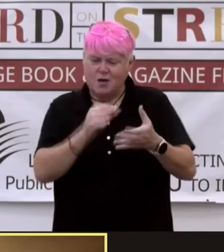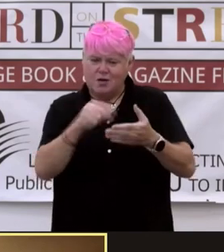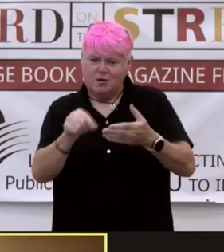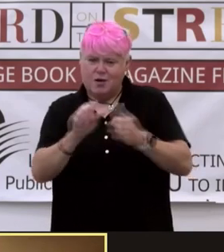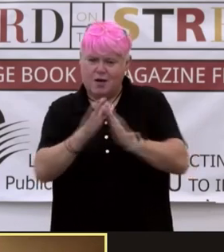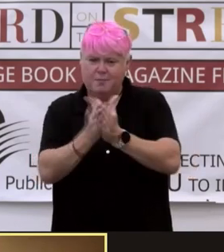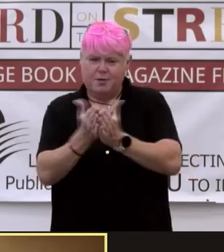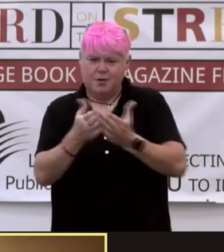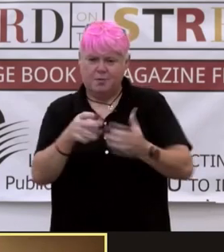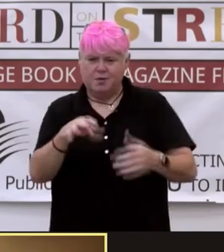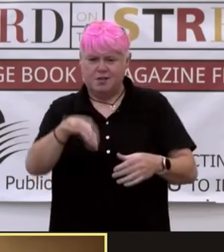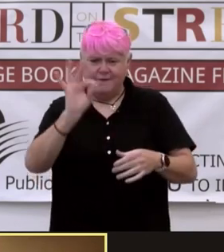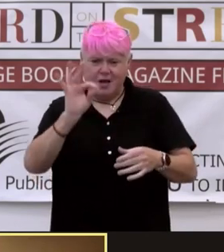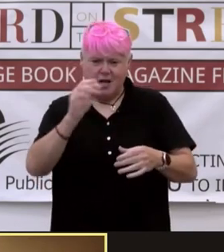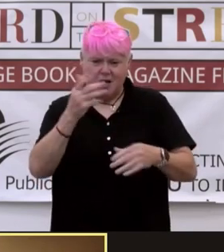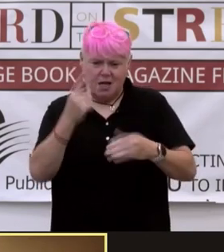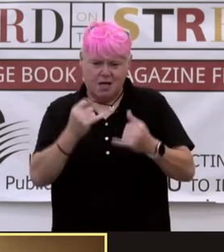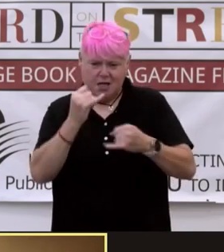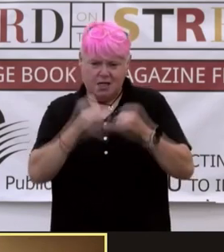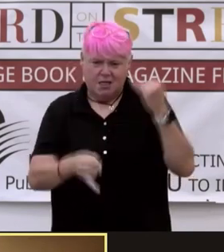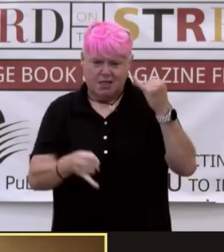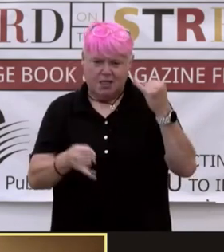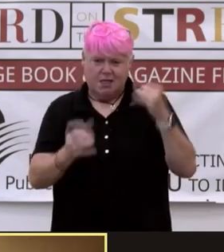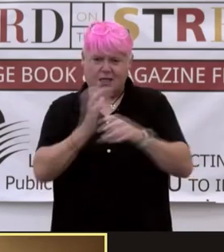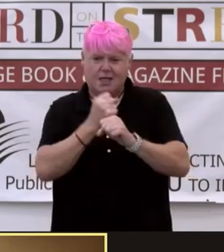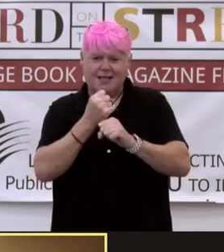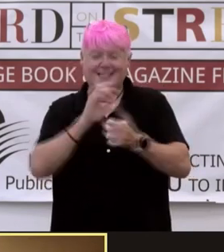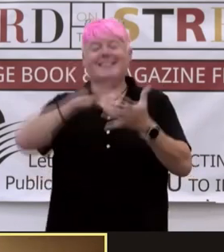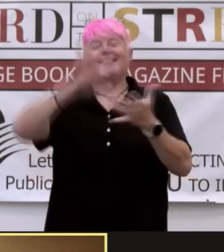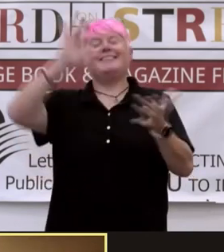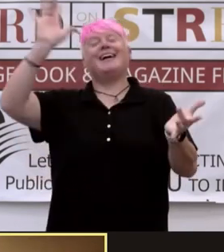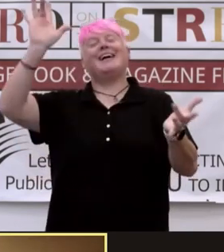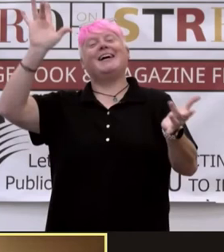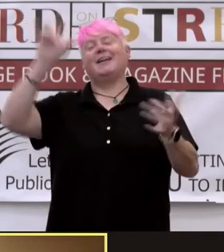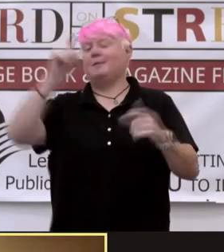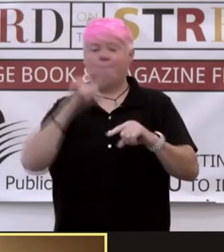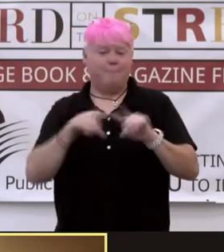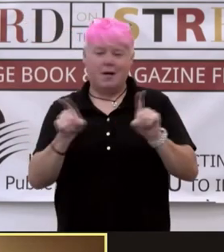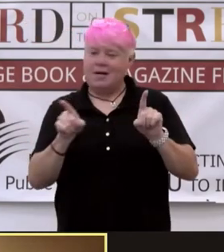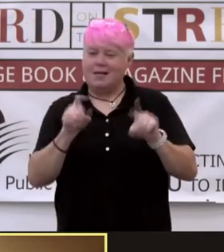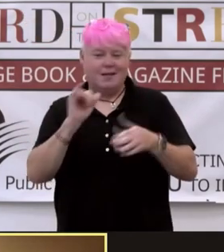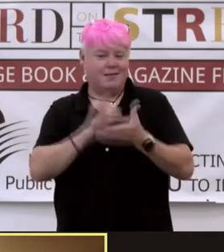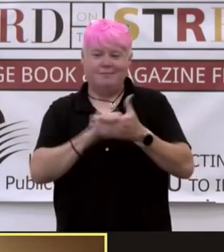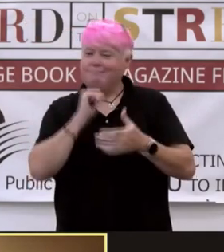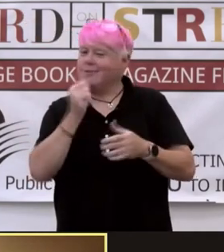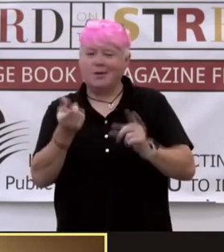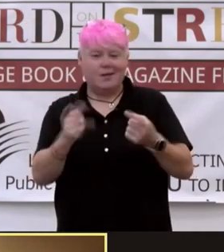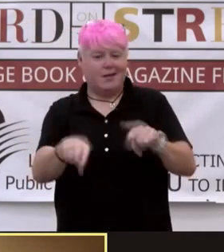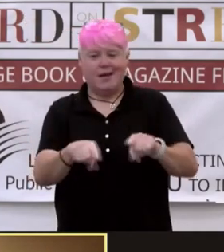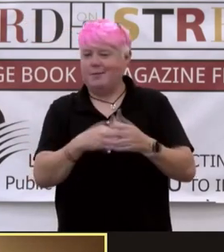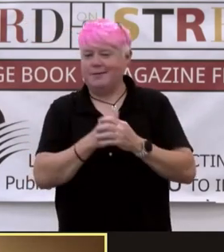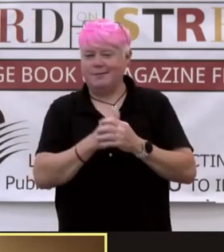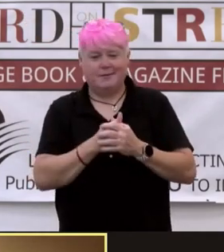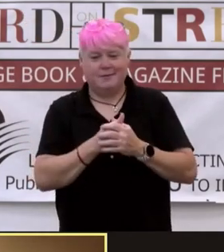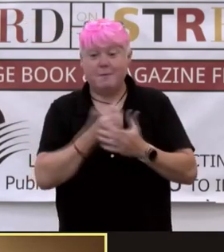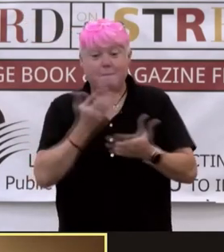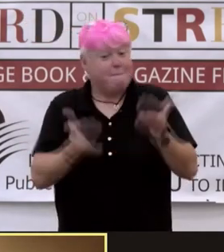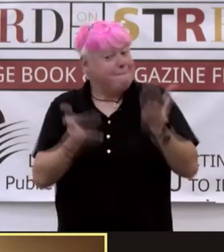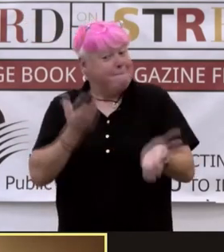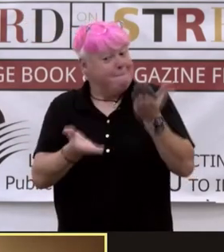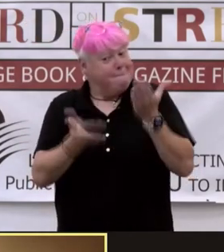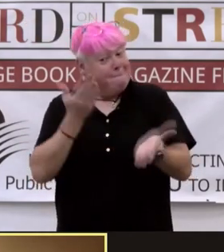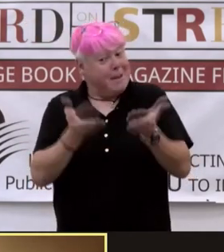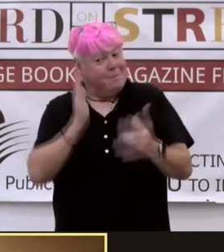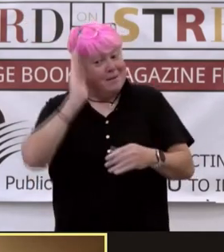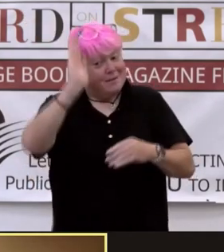she finally gains a chance to shine. But sadly, that didn't work out. So hopefully someday in the future, I'll get a chance to